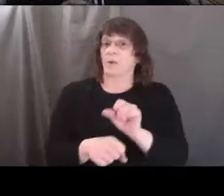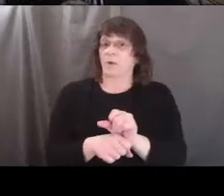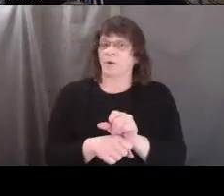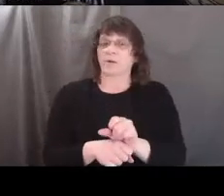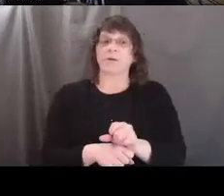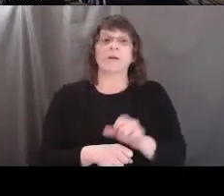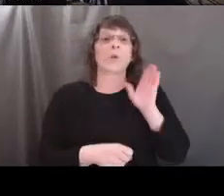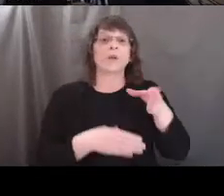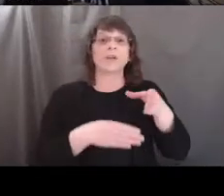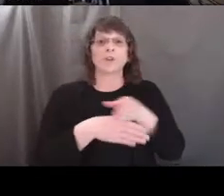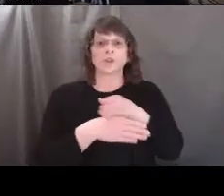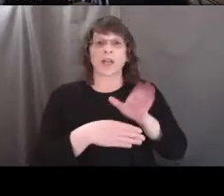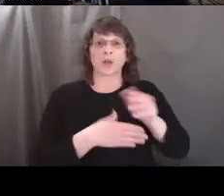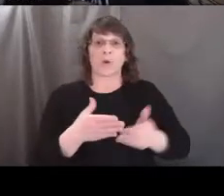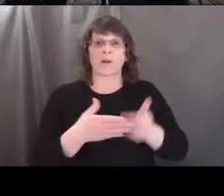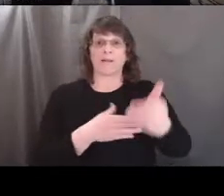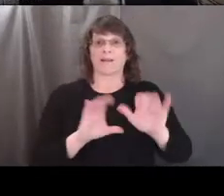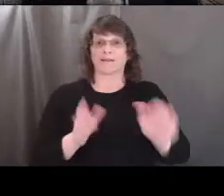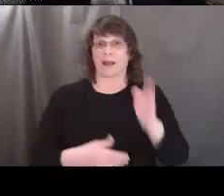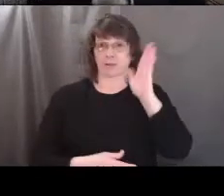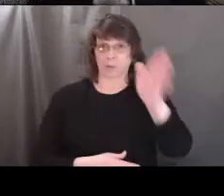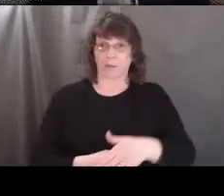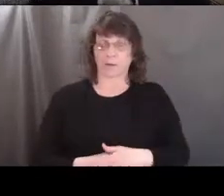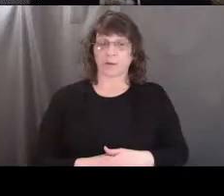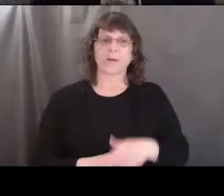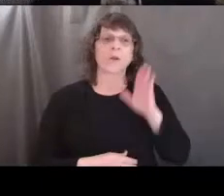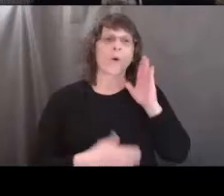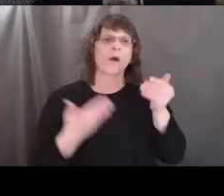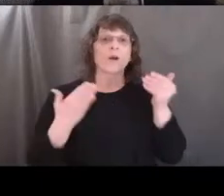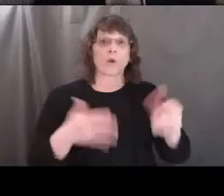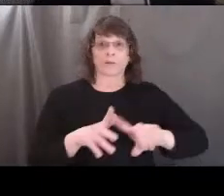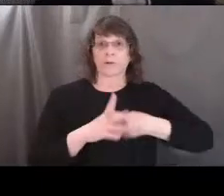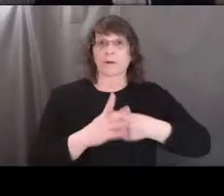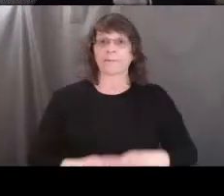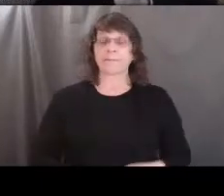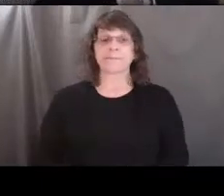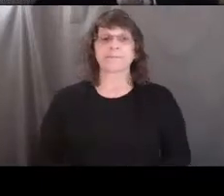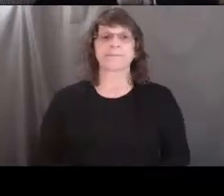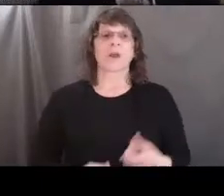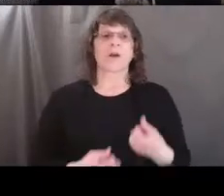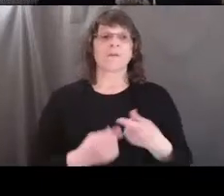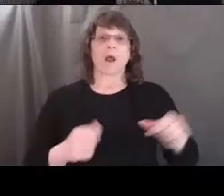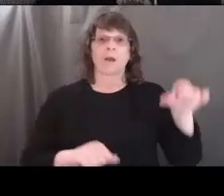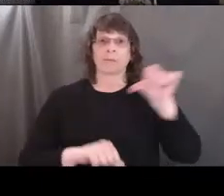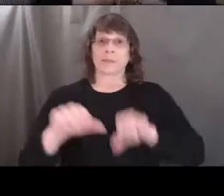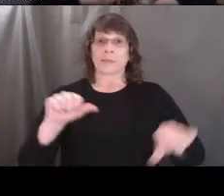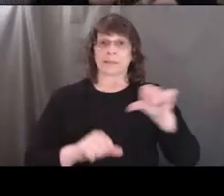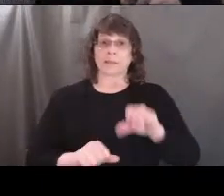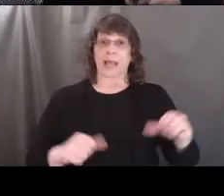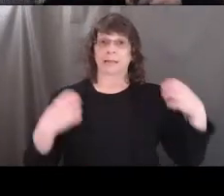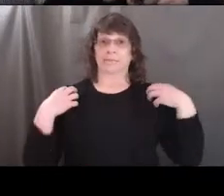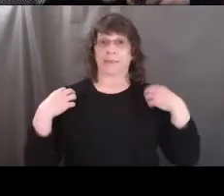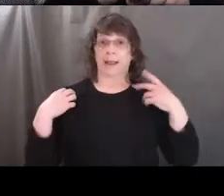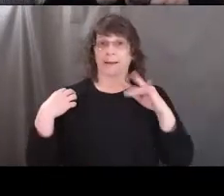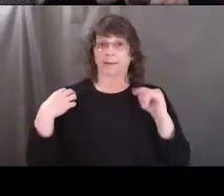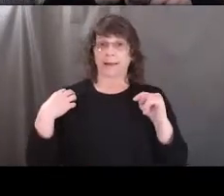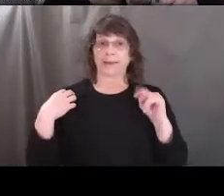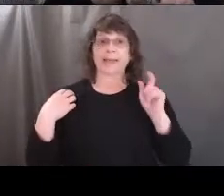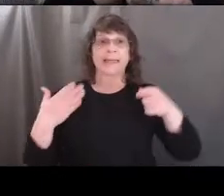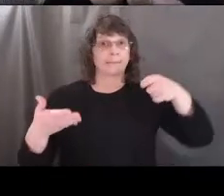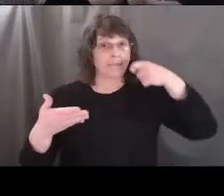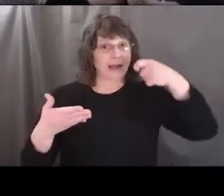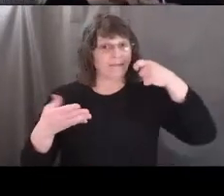that you'll be sharing in your next class. So let's go ahead and get started. From your science kit, you're gonna need your magnifying